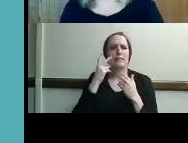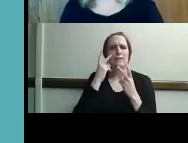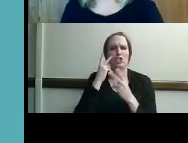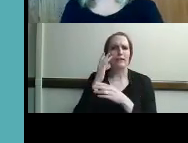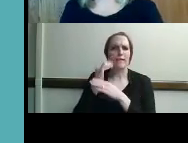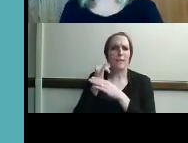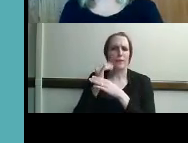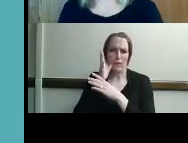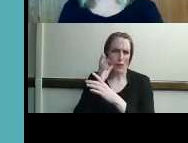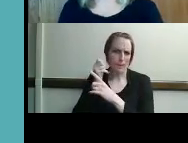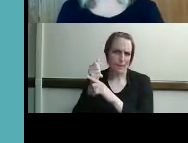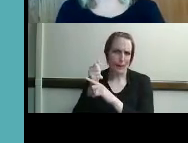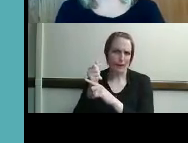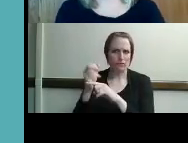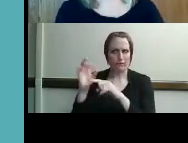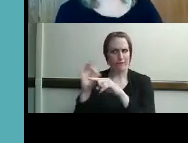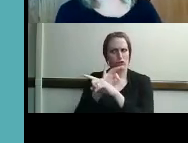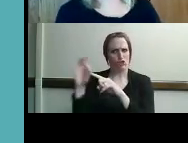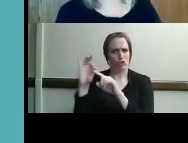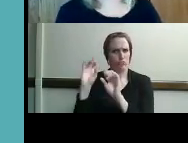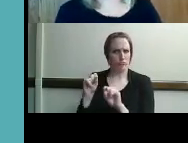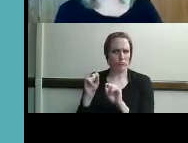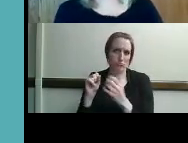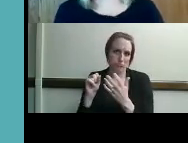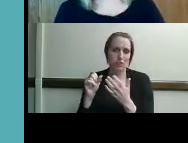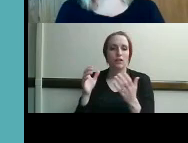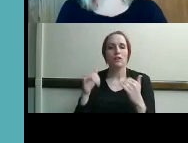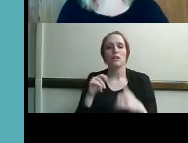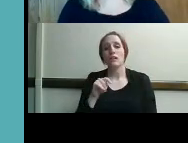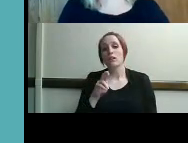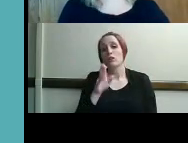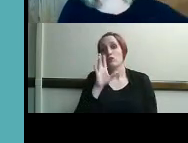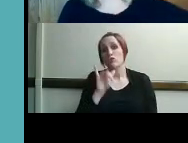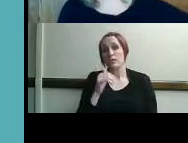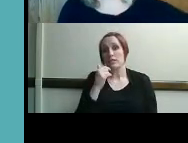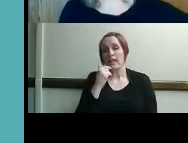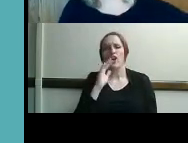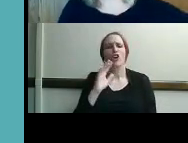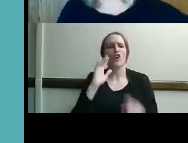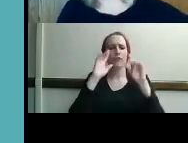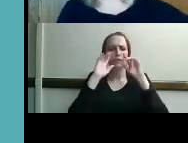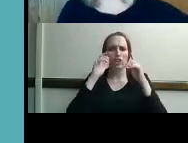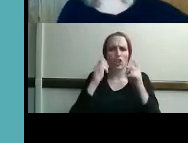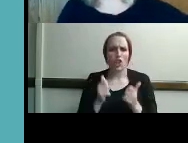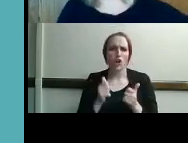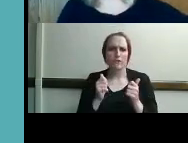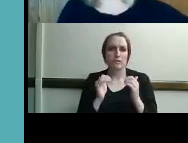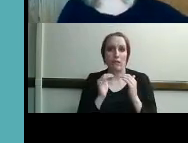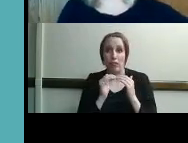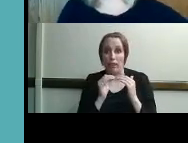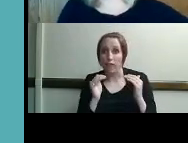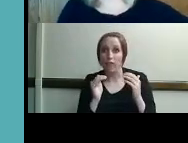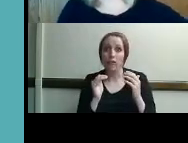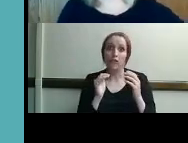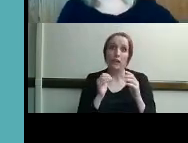function and tracy says her level of vision loss and how it impacts would be need to be